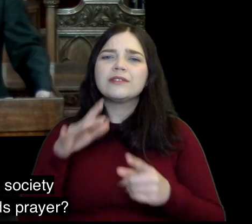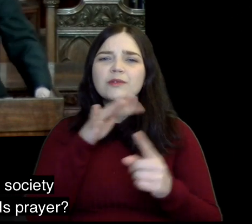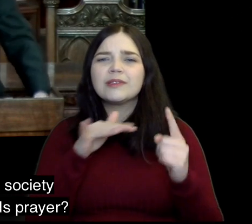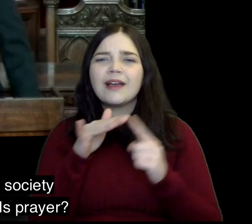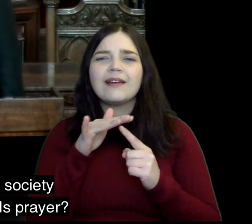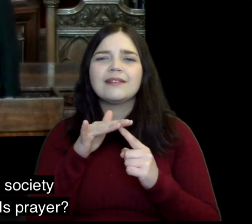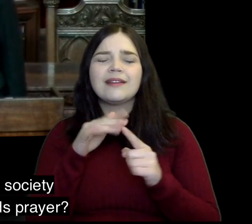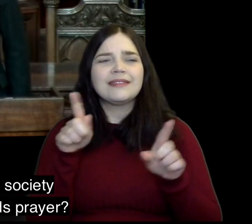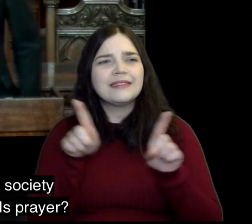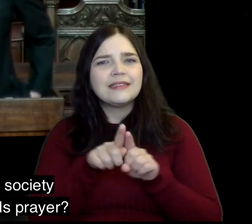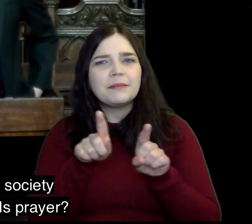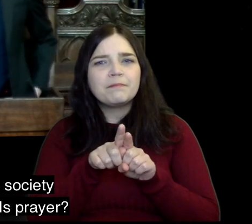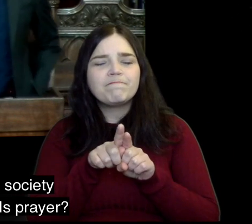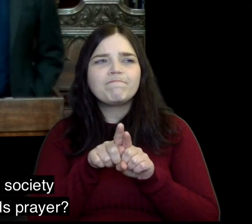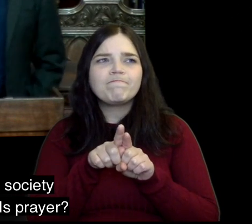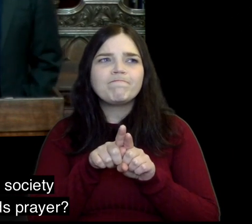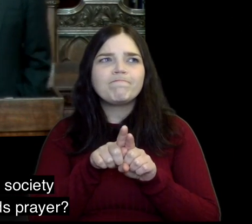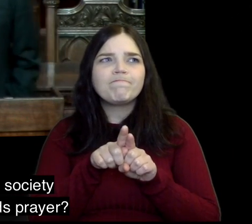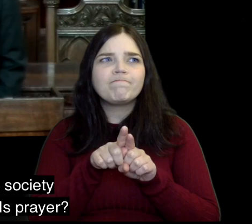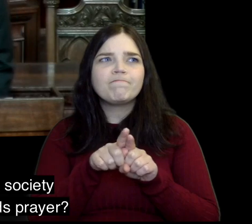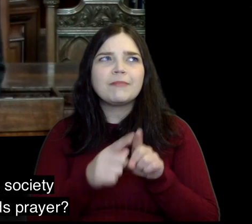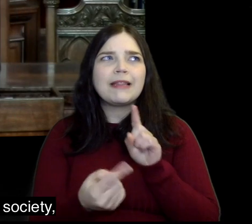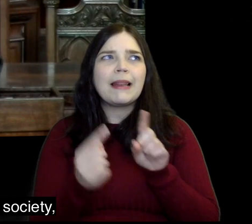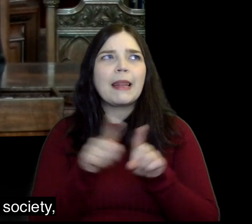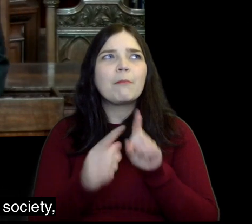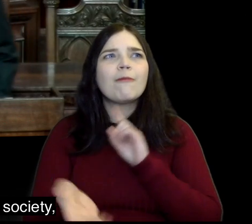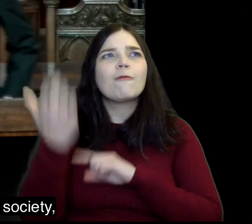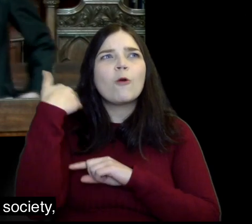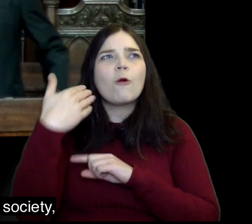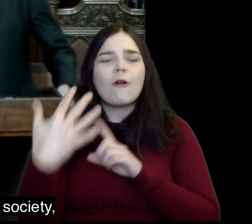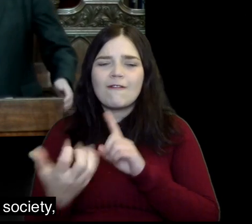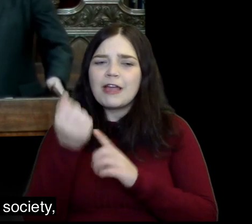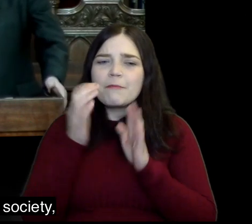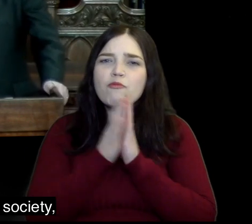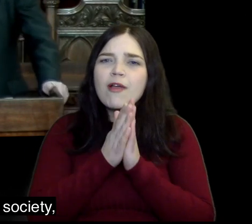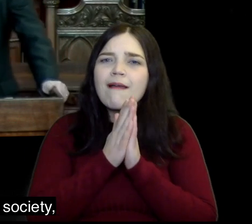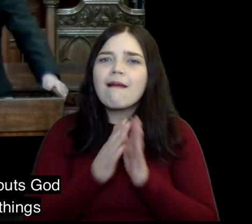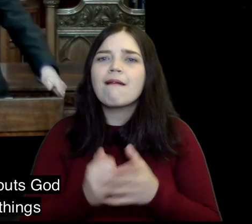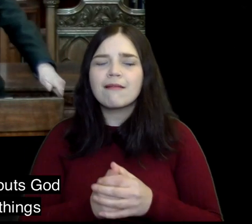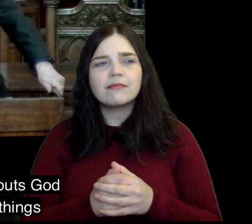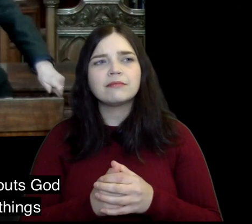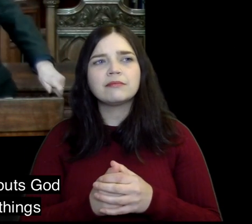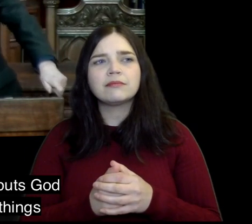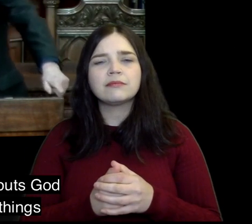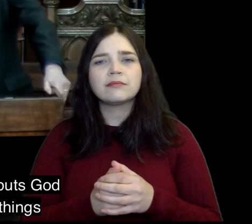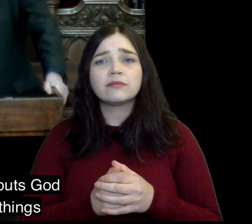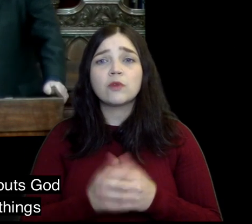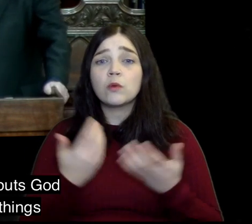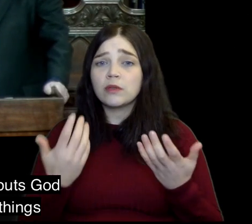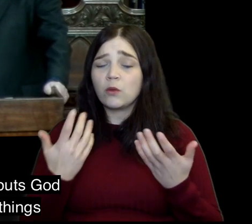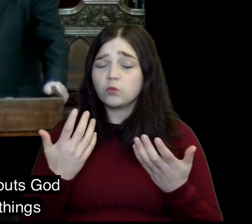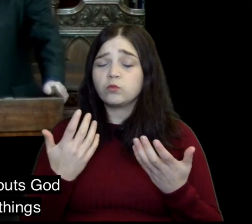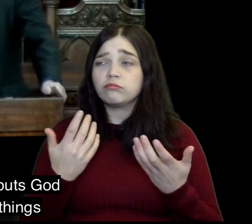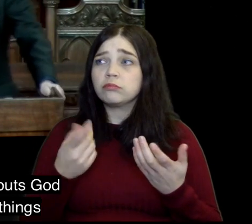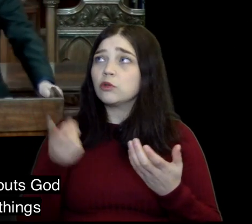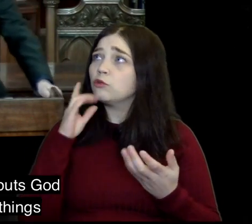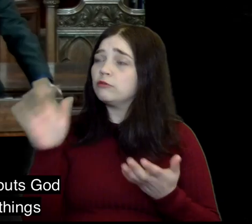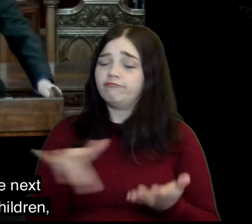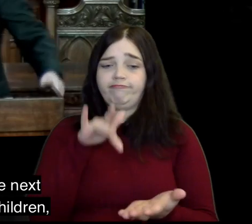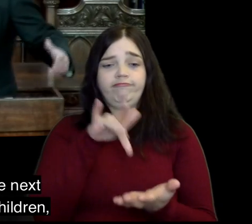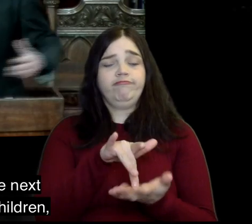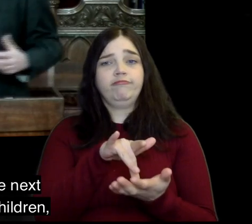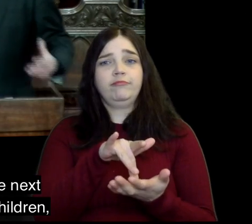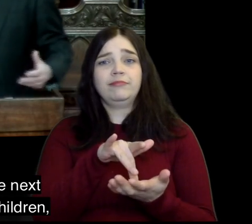do we yearn for a society that once again finds prayer do we yearn for a society which once again